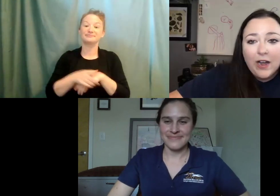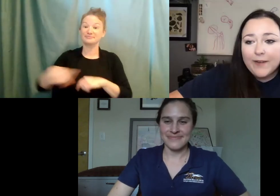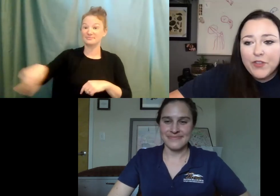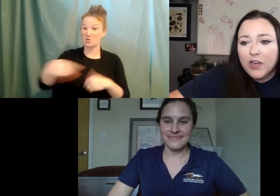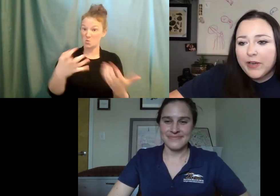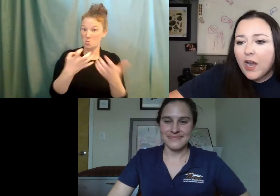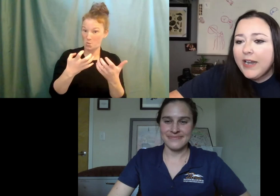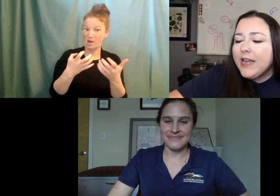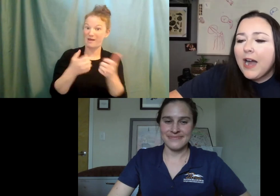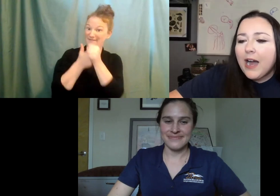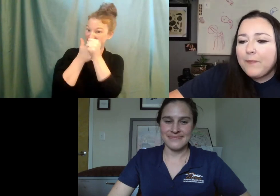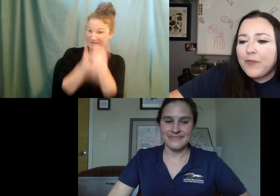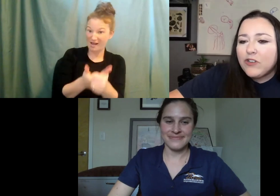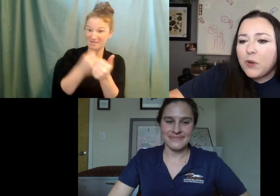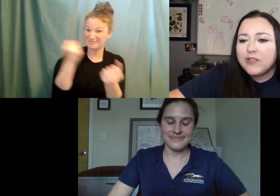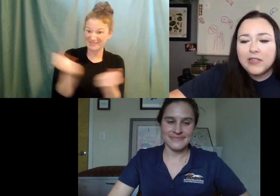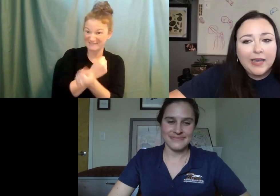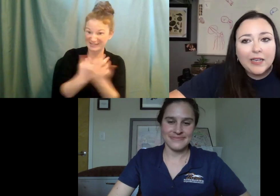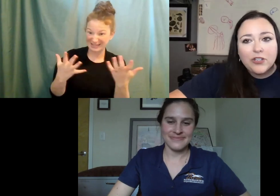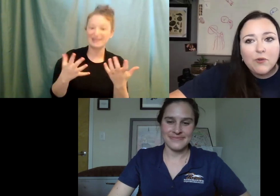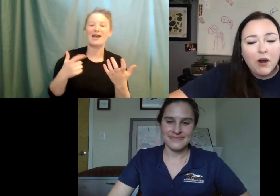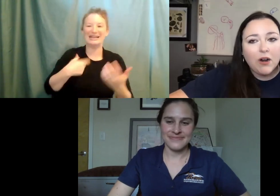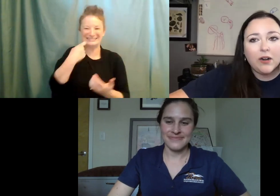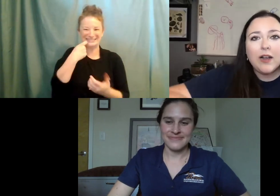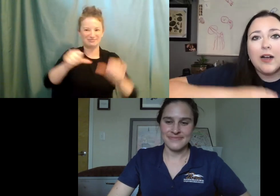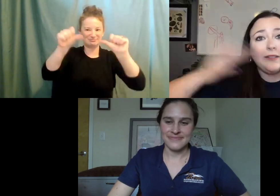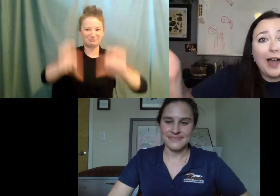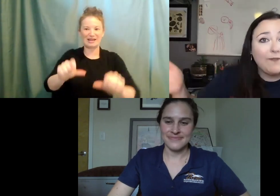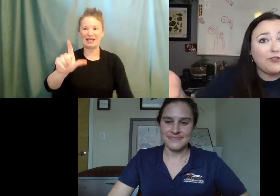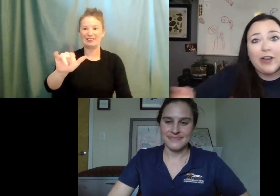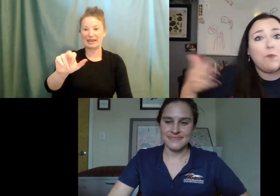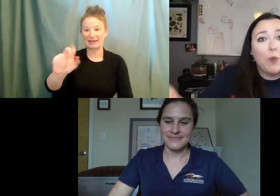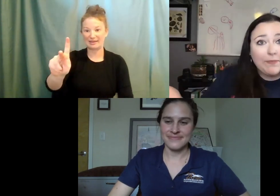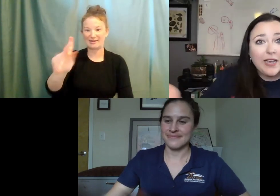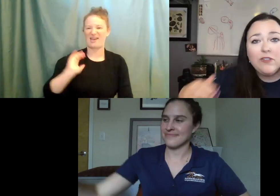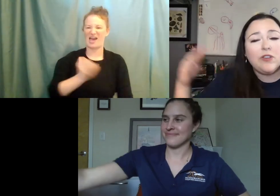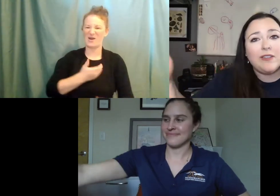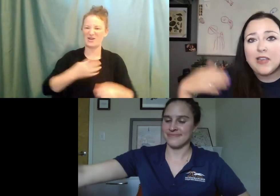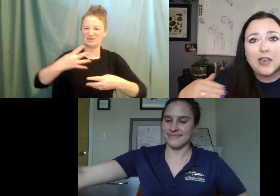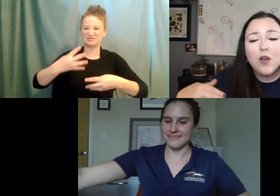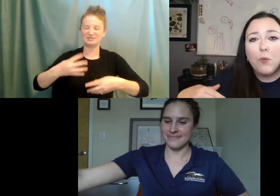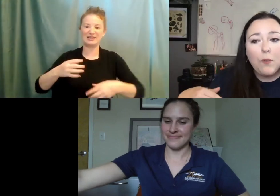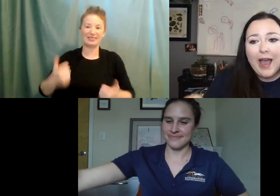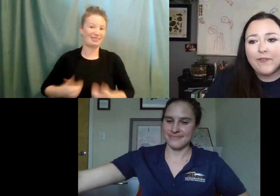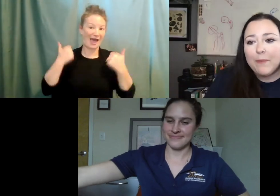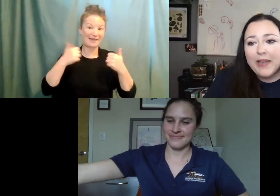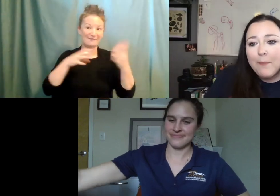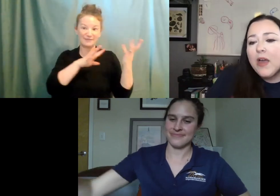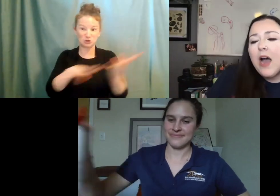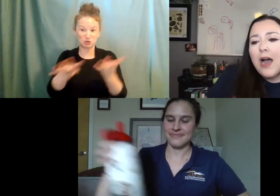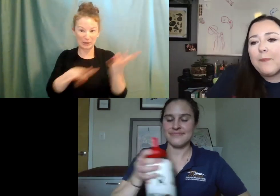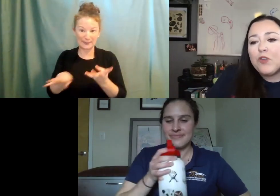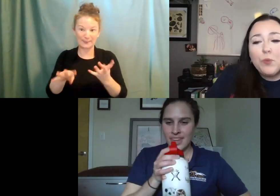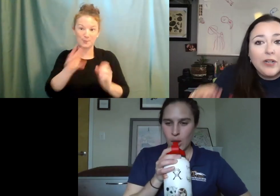up to date on everything going on, um, I just posted the link to our, uh, live stream website. So you can see what we have coming